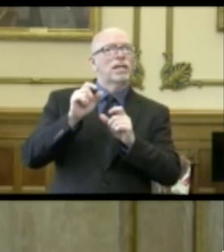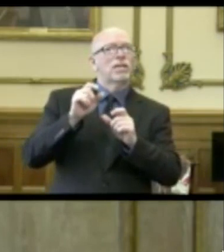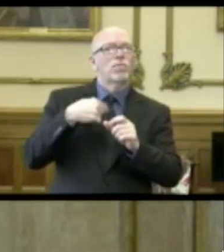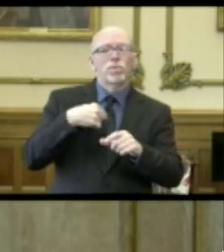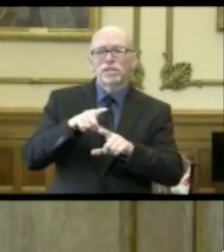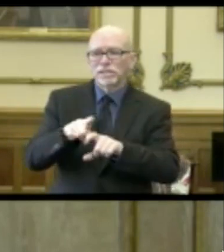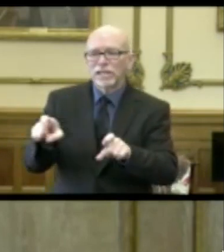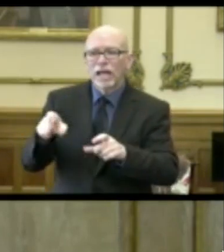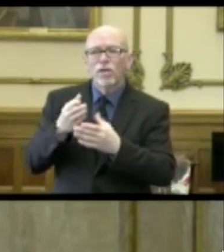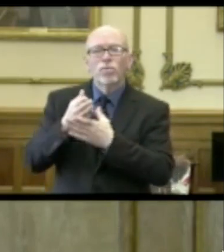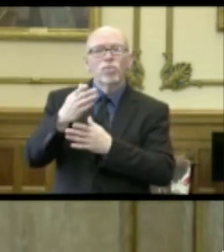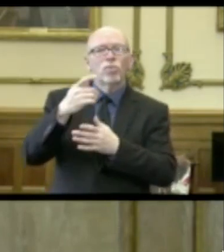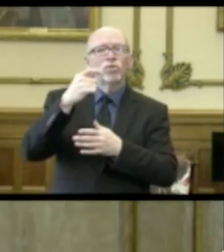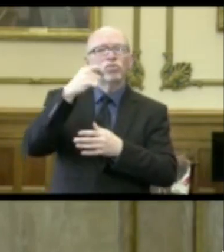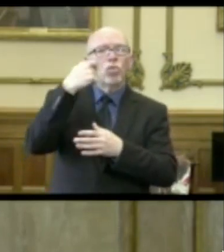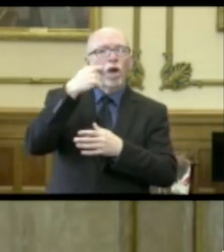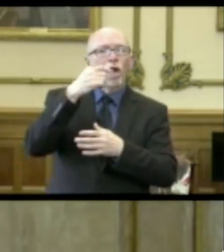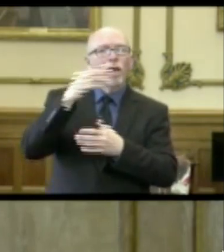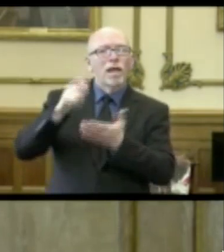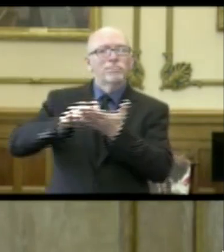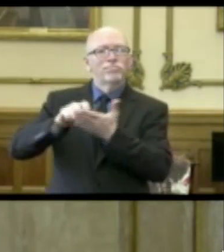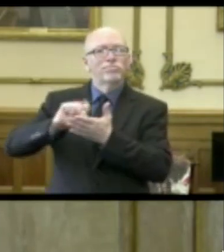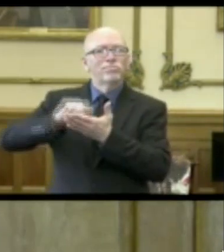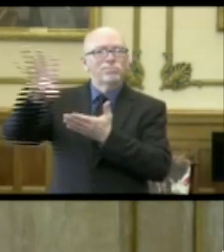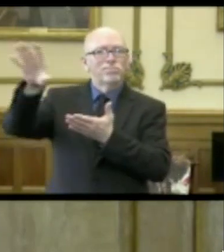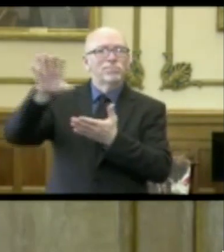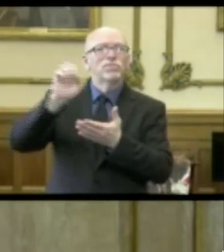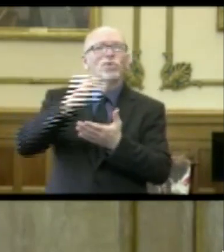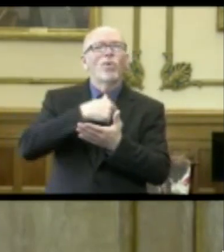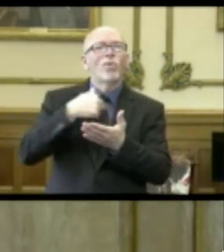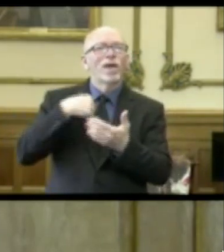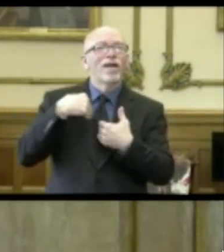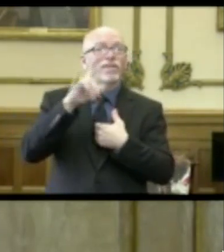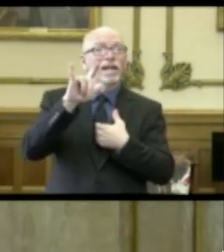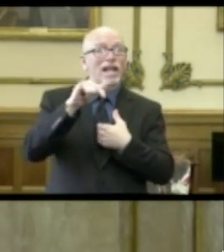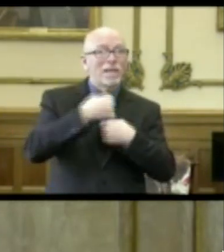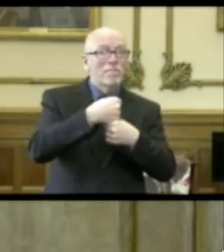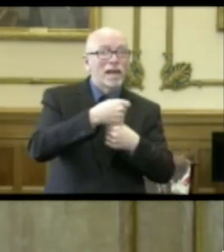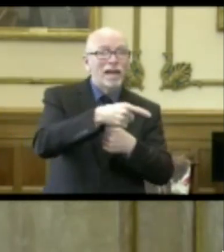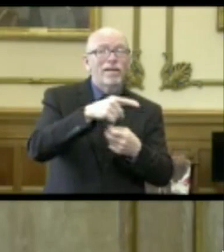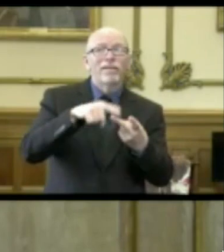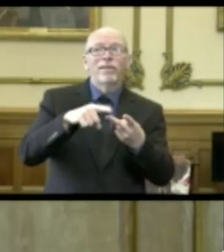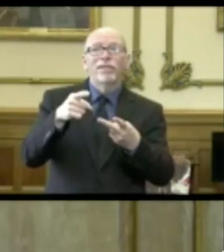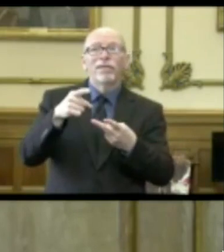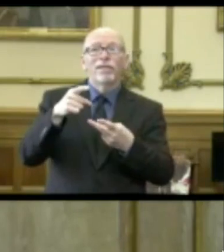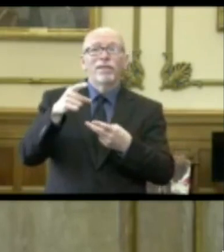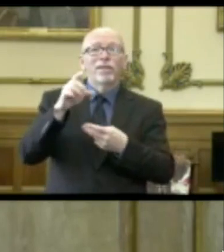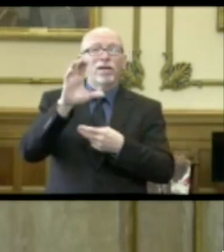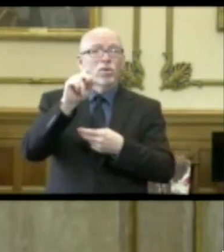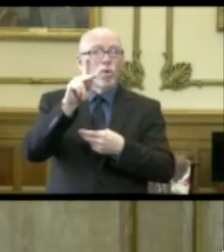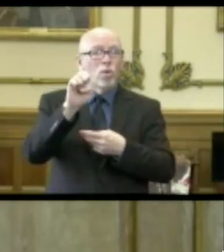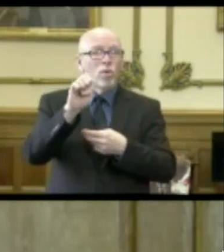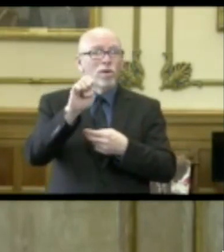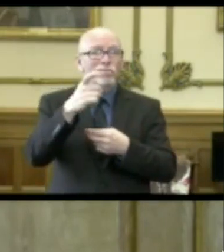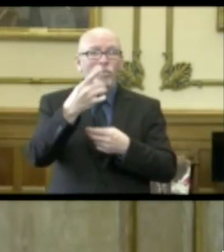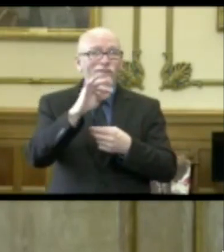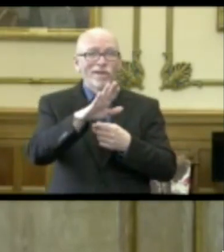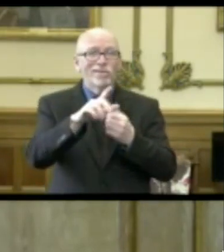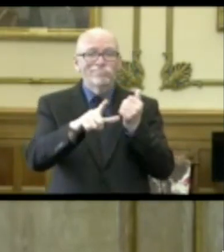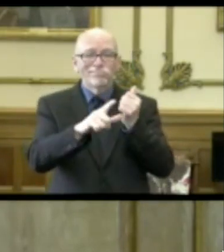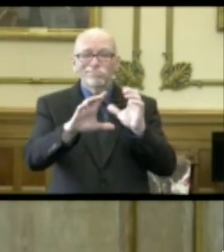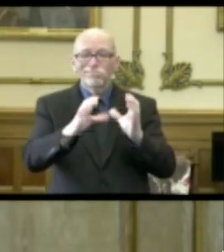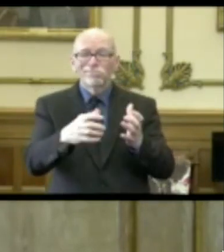viral transport media. So we have had Lilly making that, a subsidiary of Cook has been making that, and the